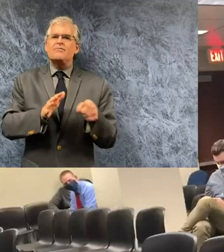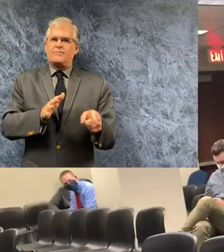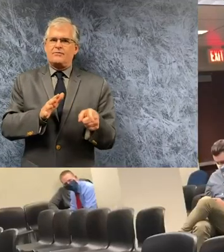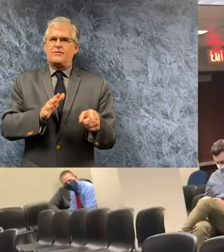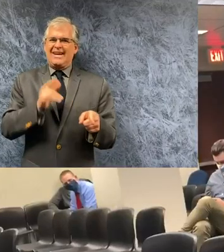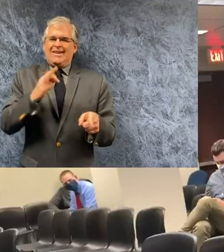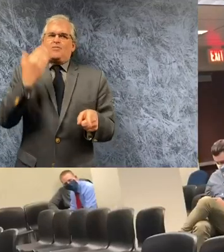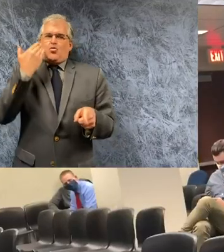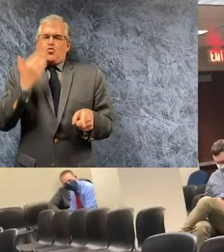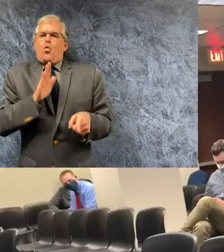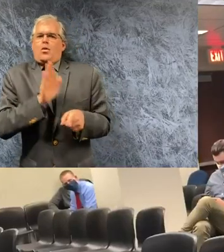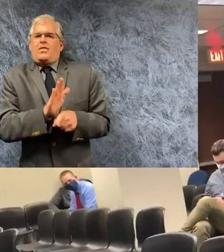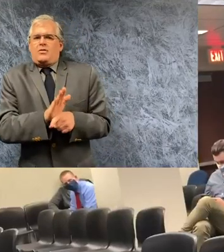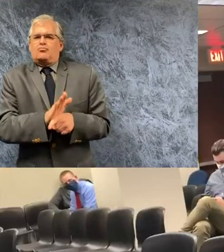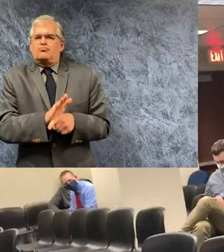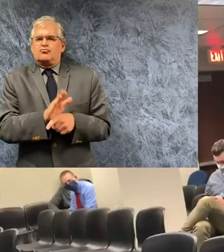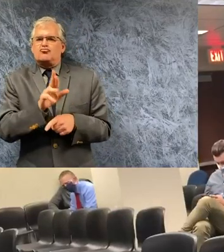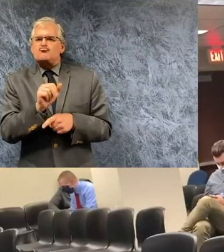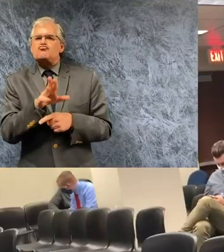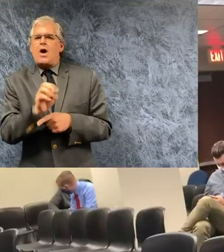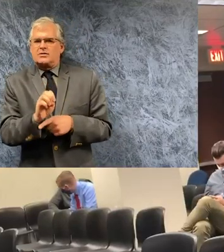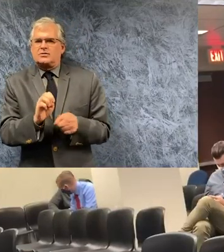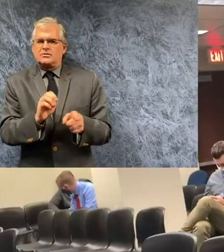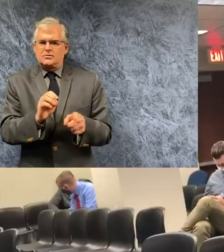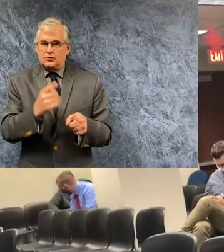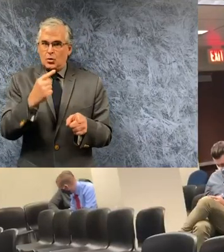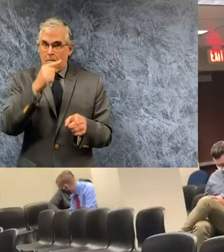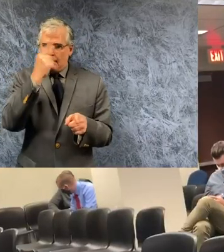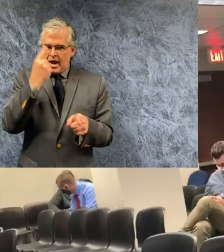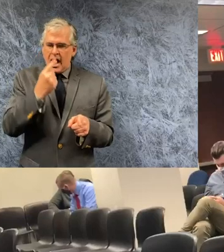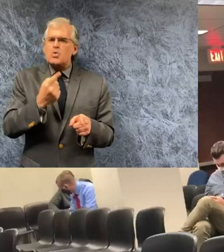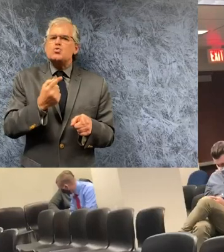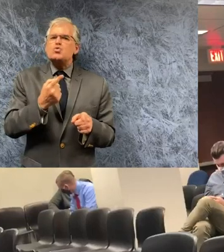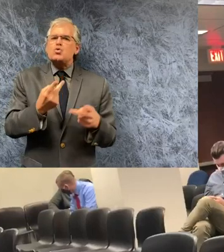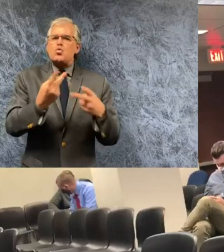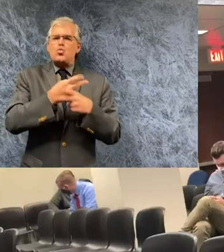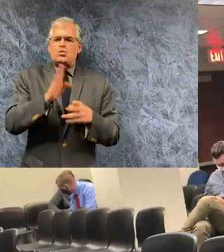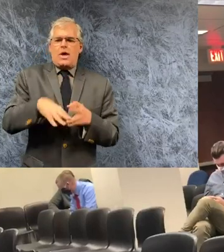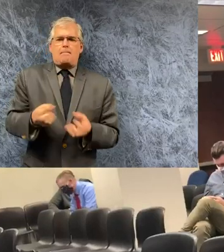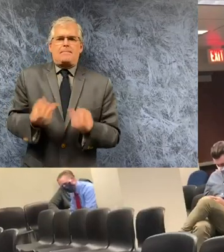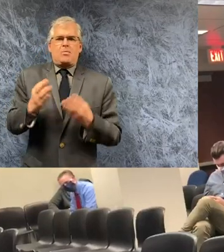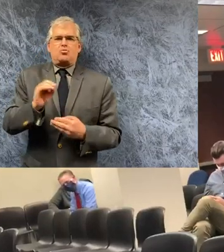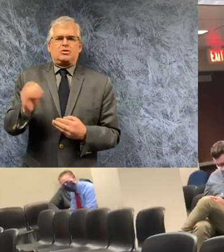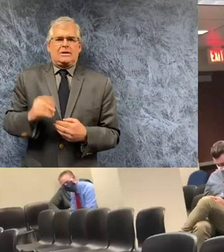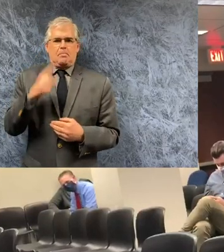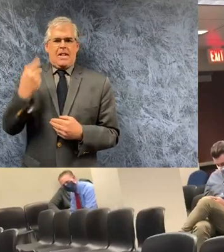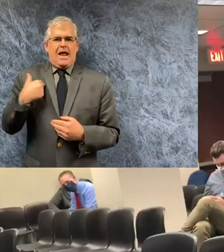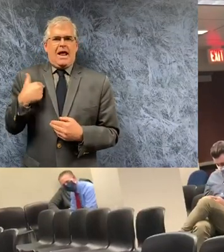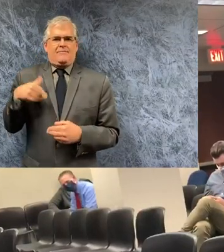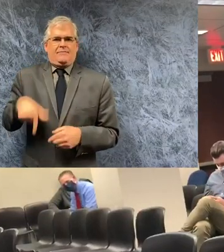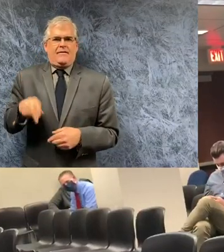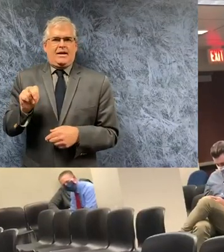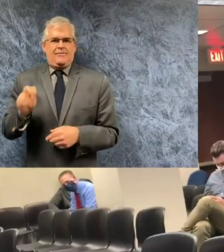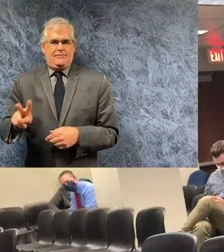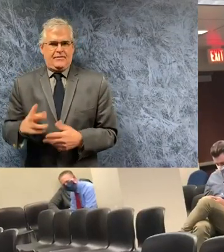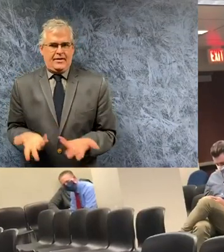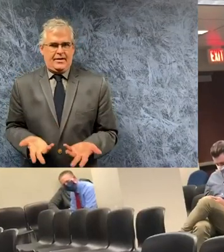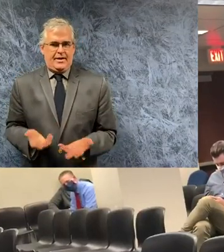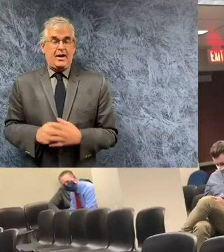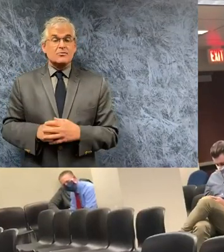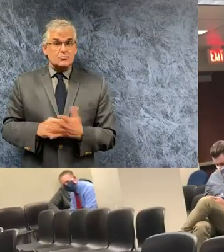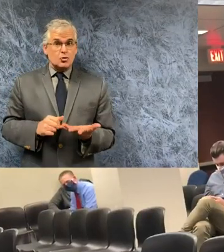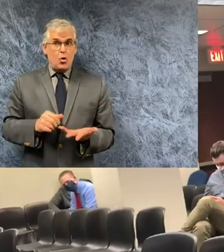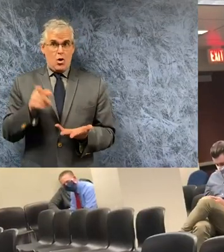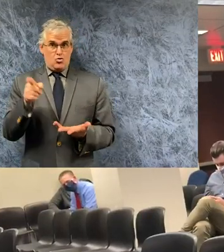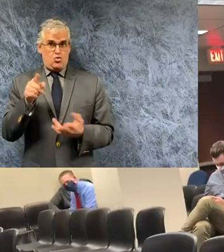which is disproportionate to their um uh 11 of the county's population i'm wondering if this is something that the state of nevada is keeping an